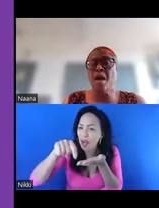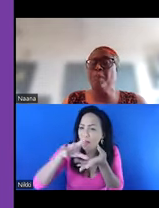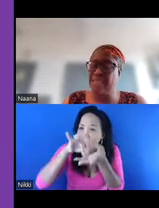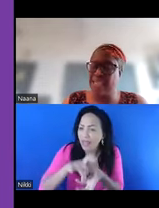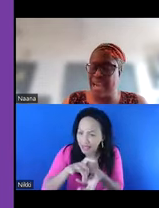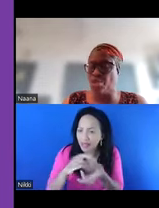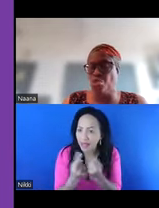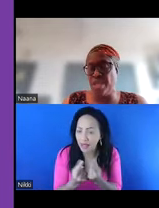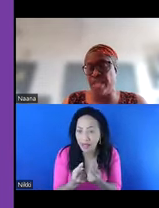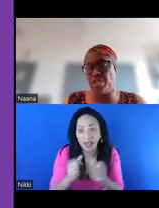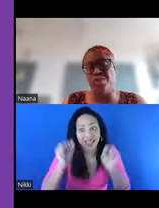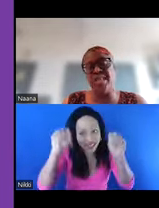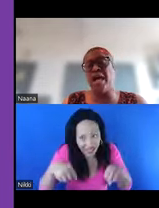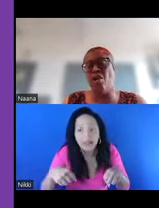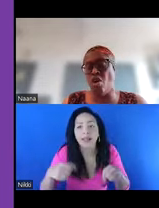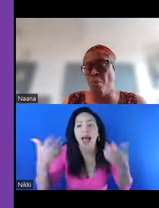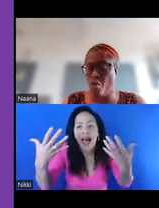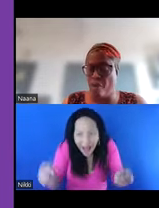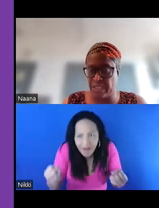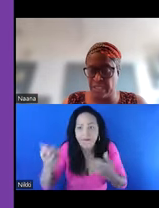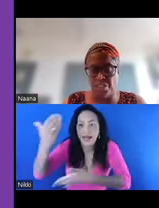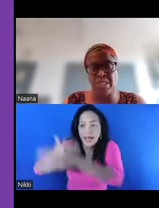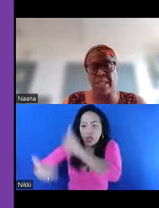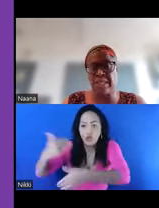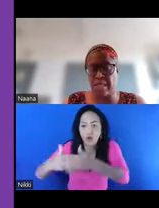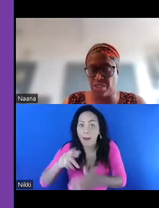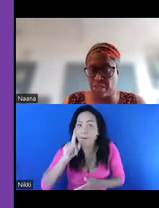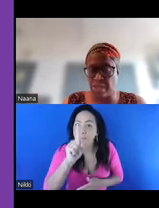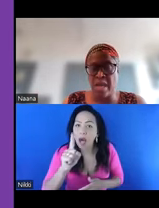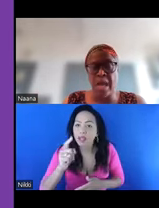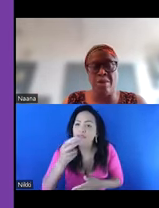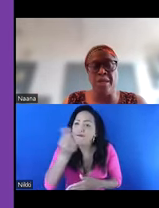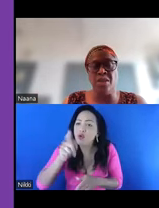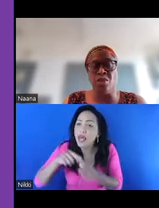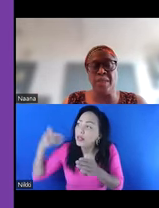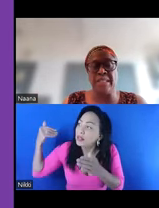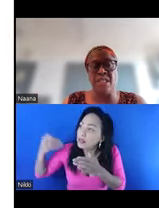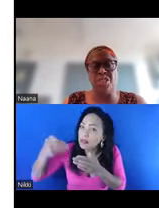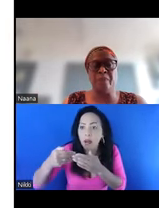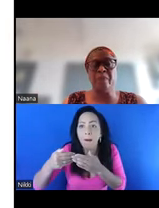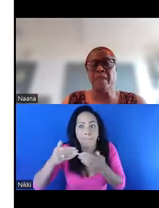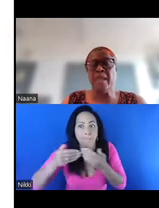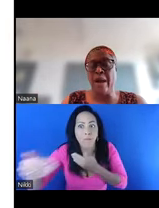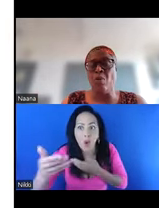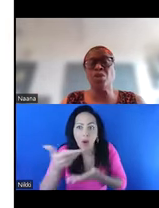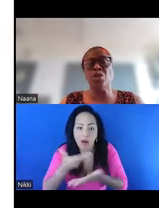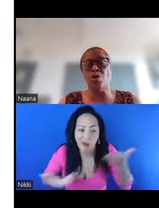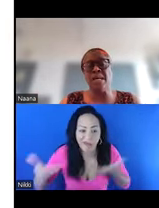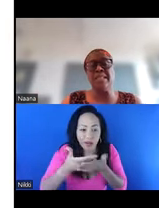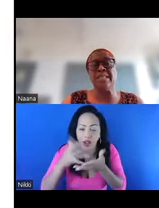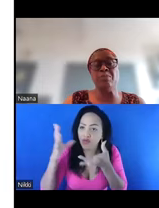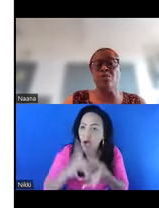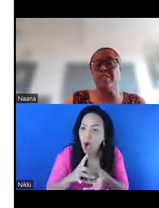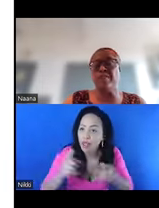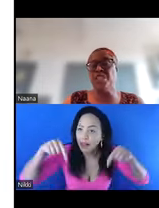history, but in the last two years we've seen a lot more conversations and discussions around decolonization. I want to